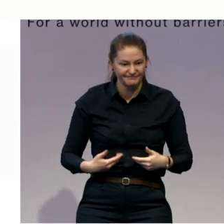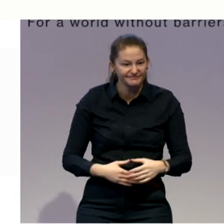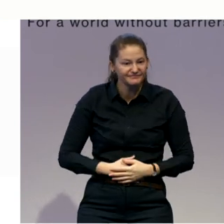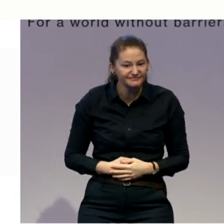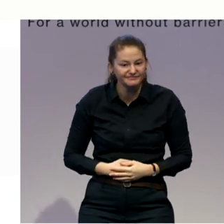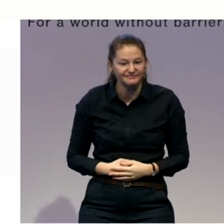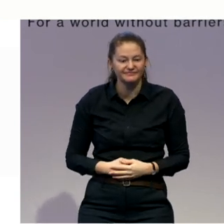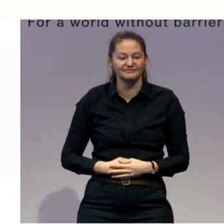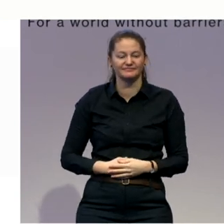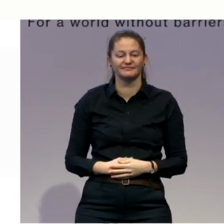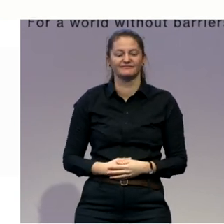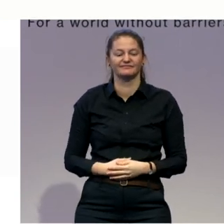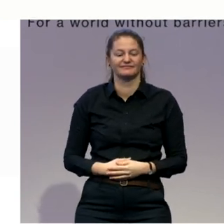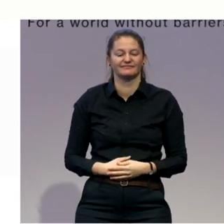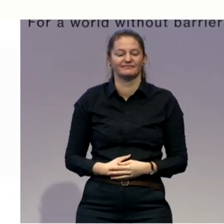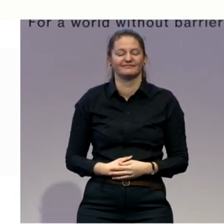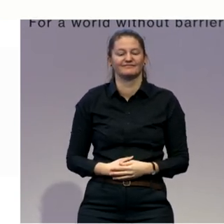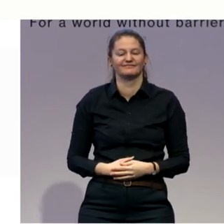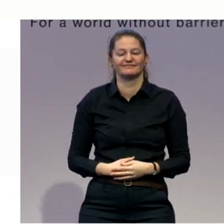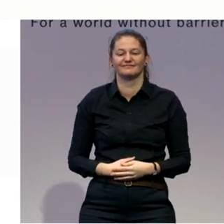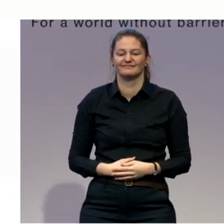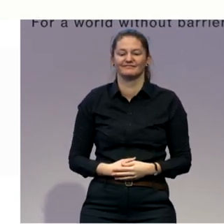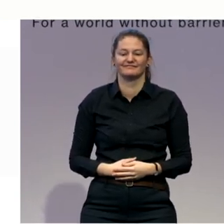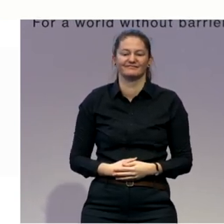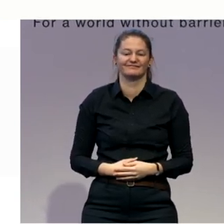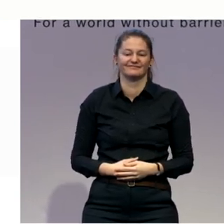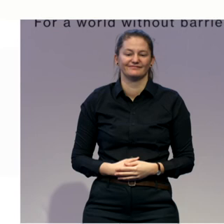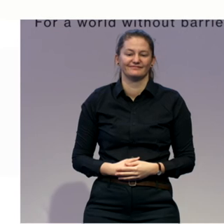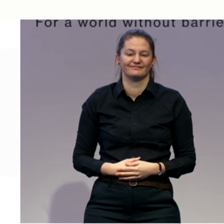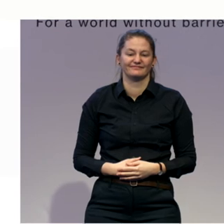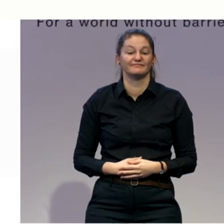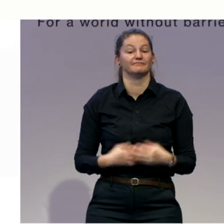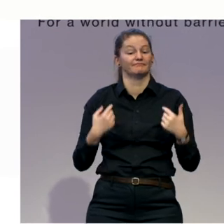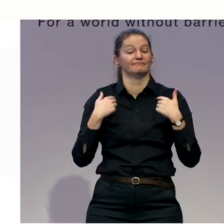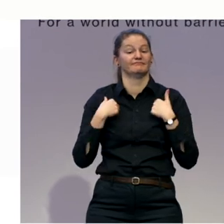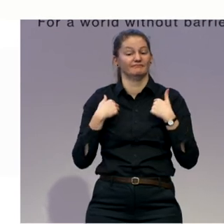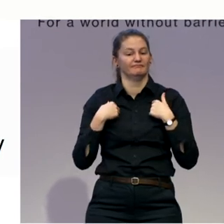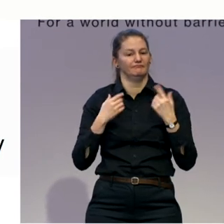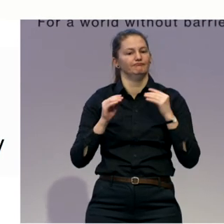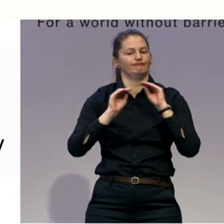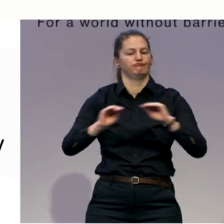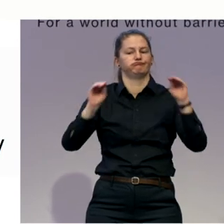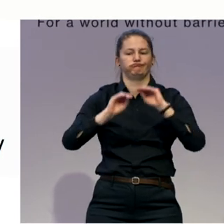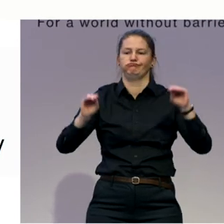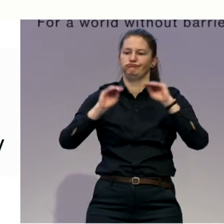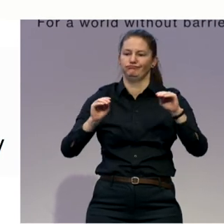and became a Pilates instructor. I promote movement as the best medicine.